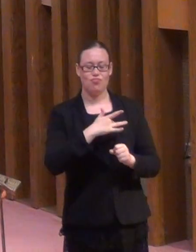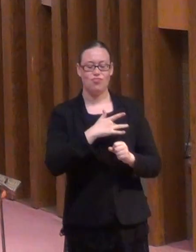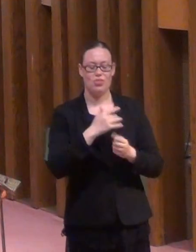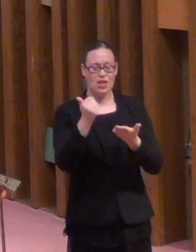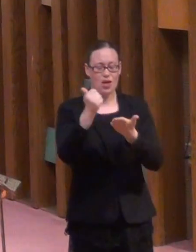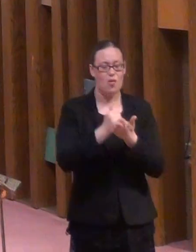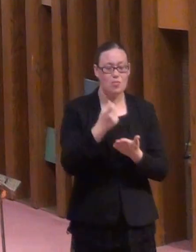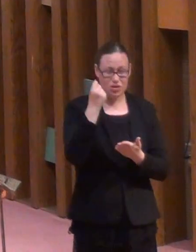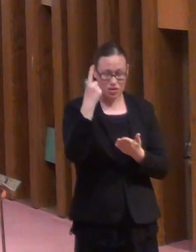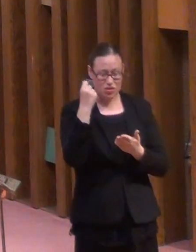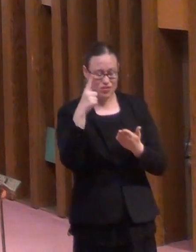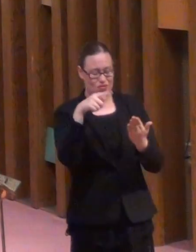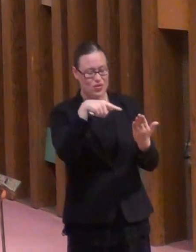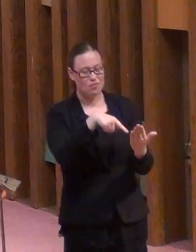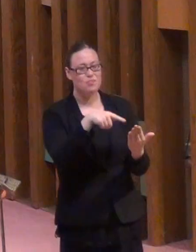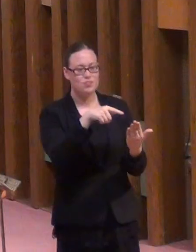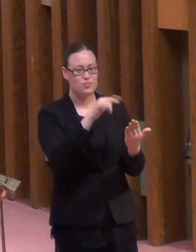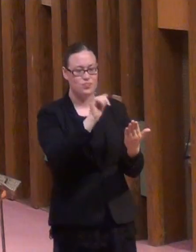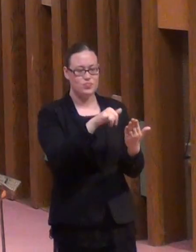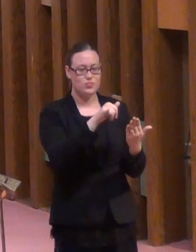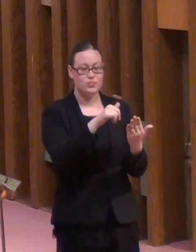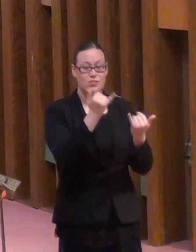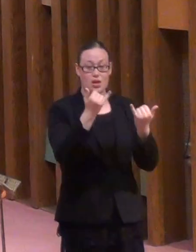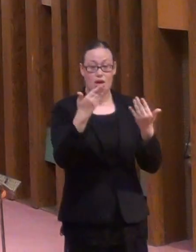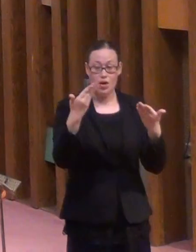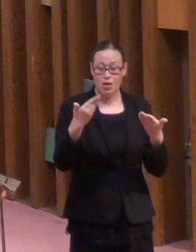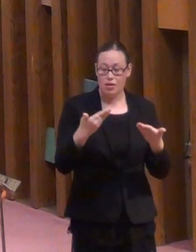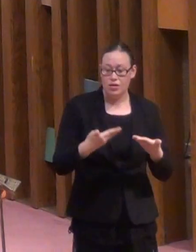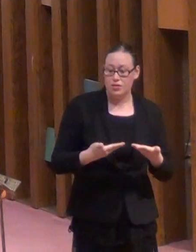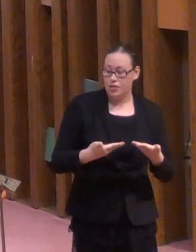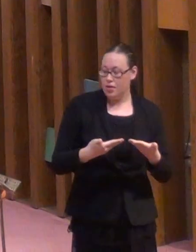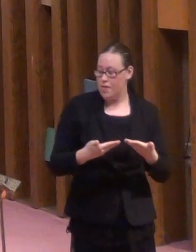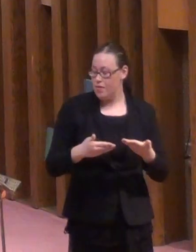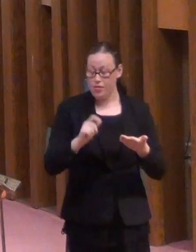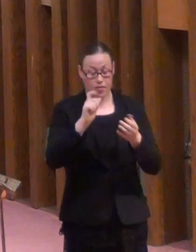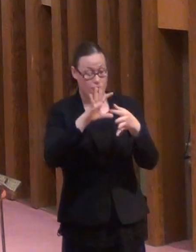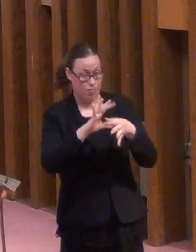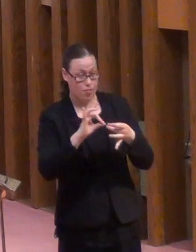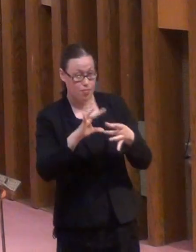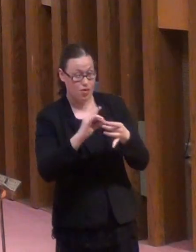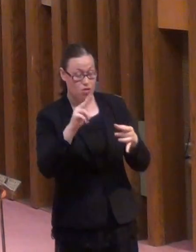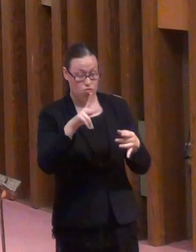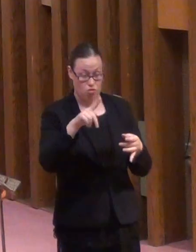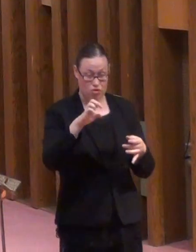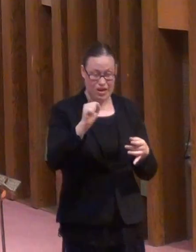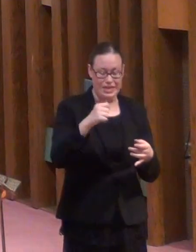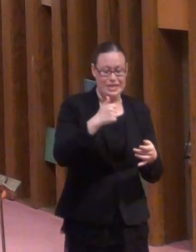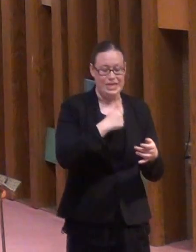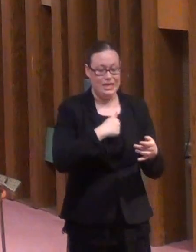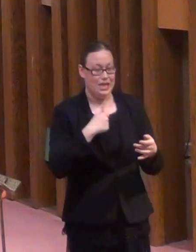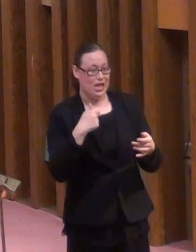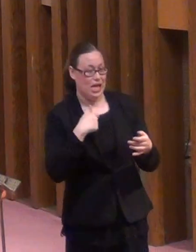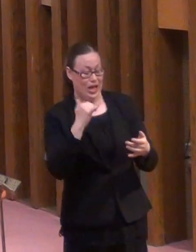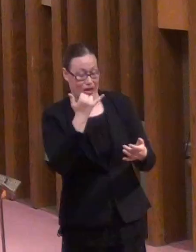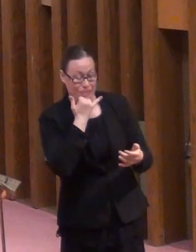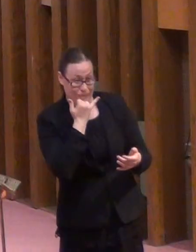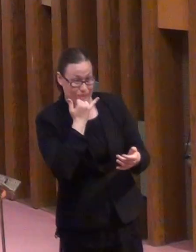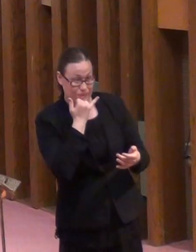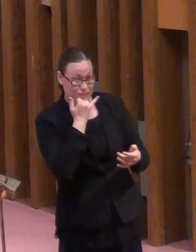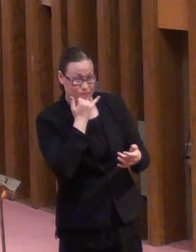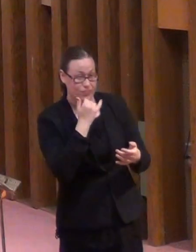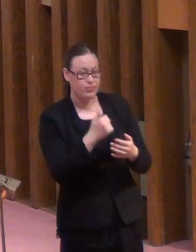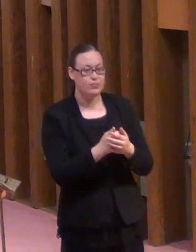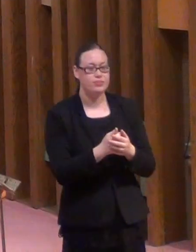today. Now, I will invite you to turn to the message notes and apologize for making a mistake. Normally,